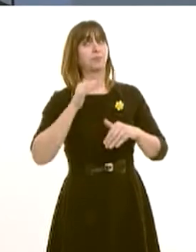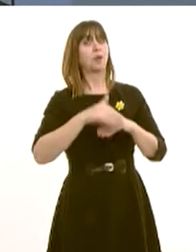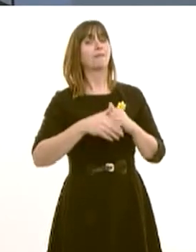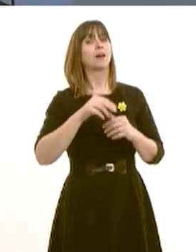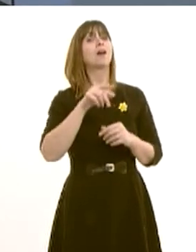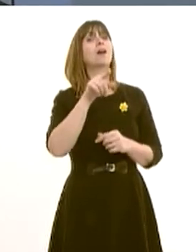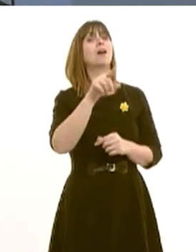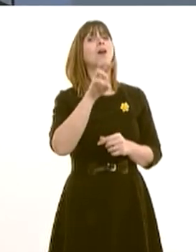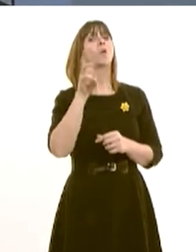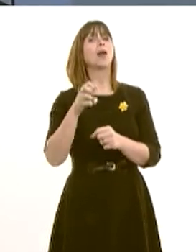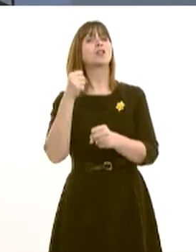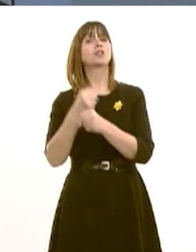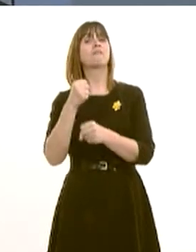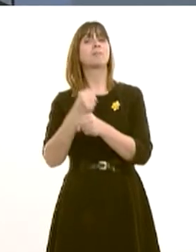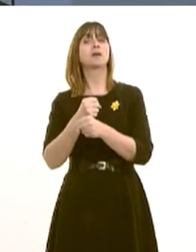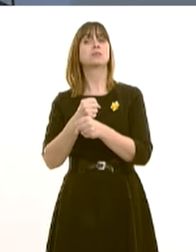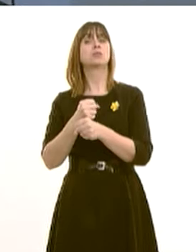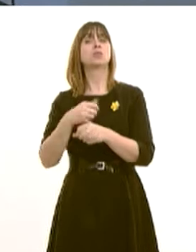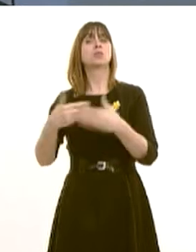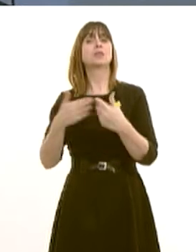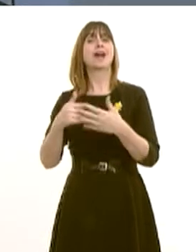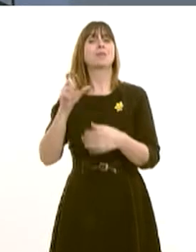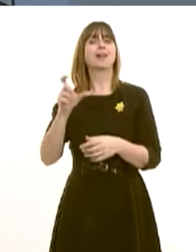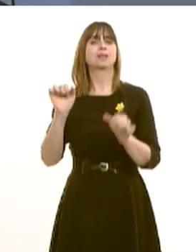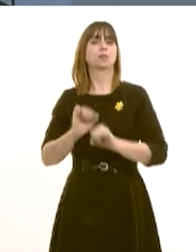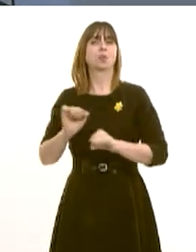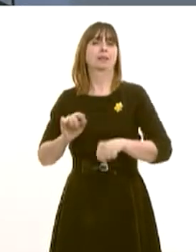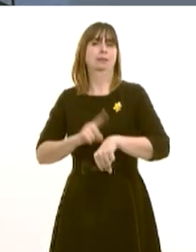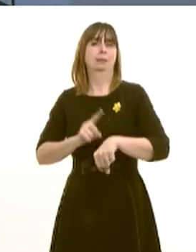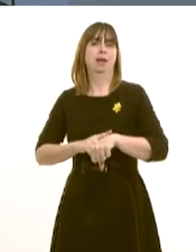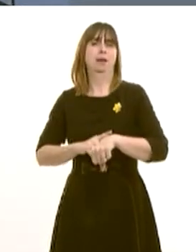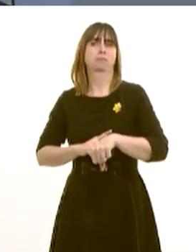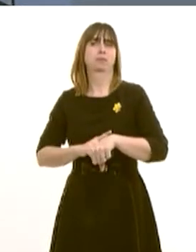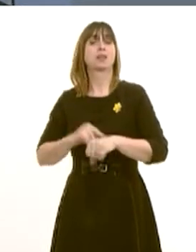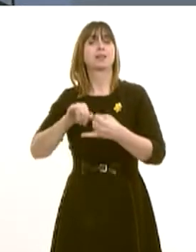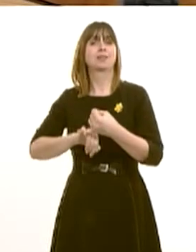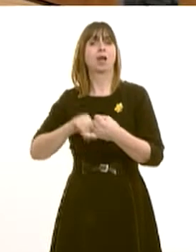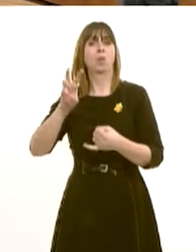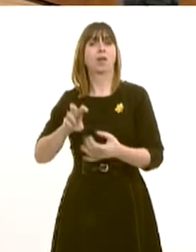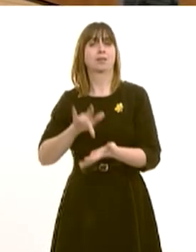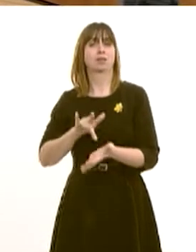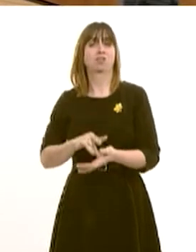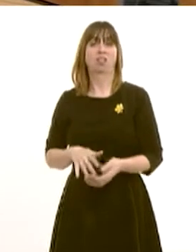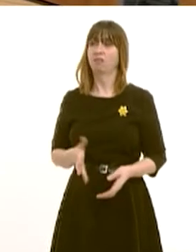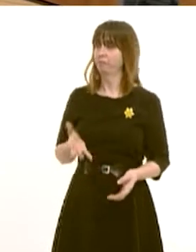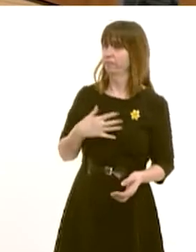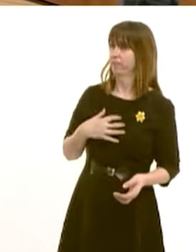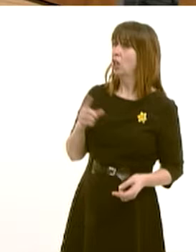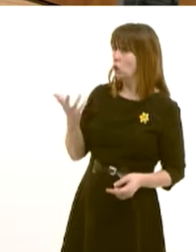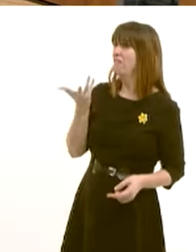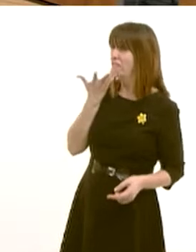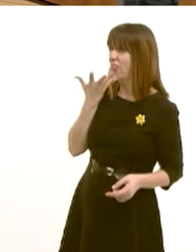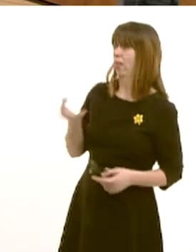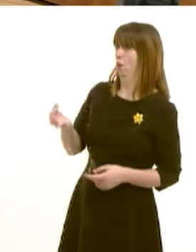the Welsh Government to tackle cancer waiting times currently experienced by patients in South Wales Central? Well, I'll try to answer his fifth